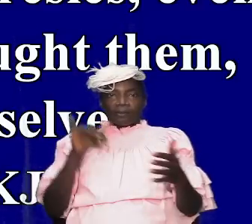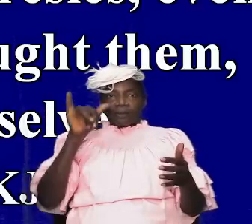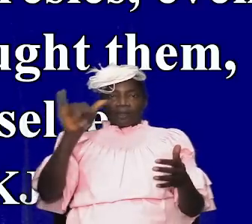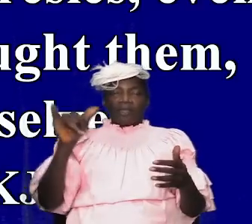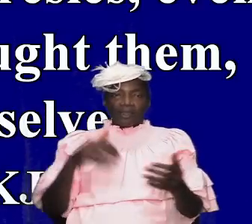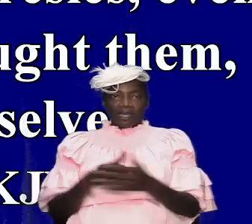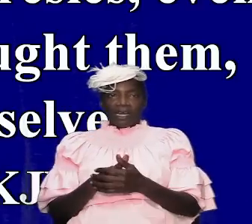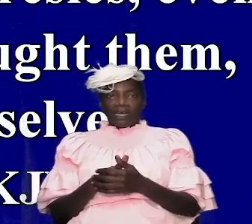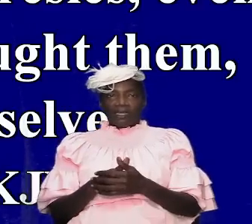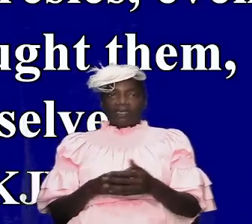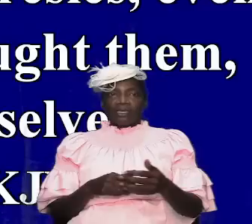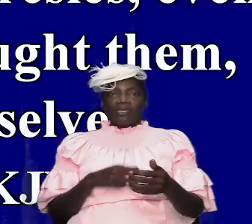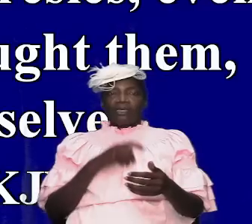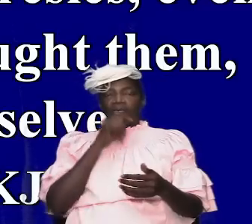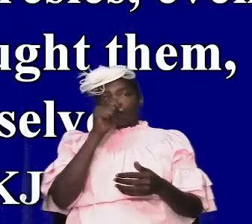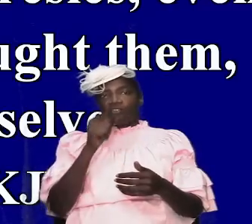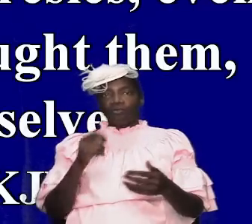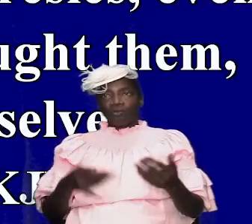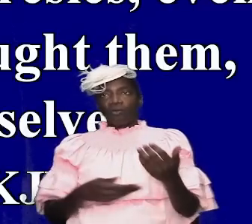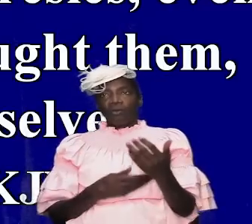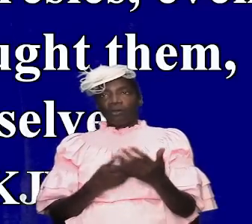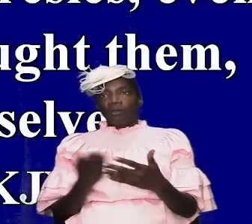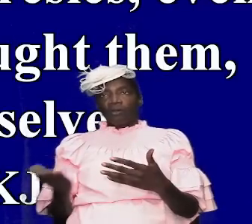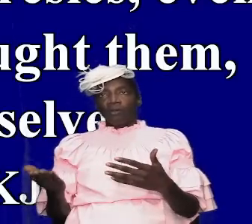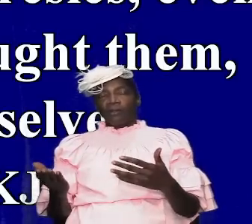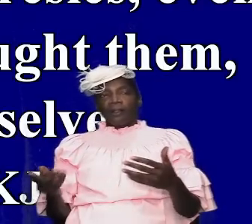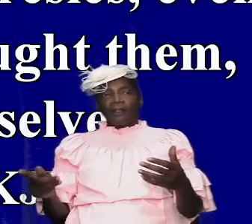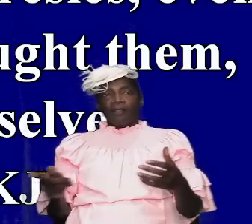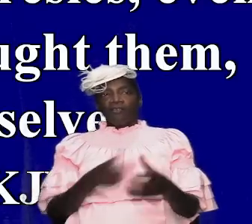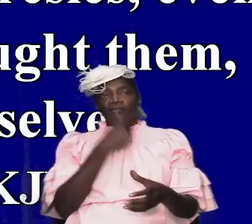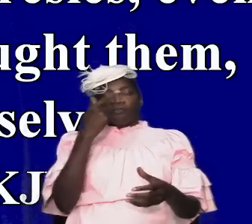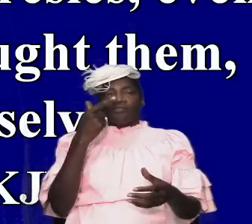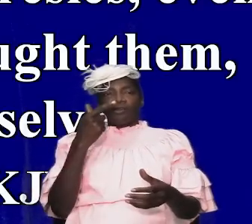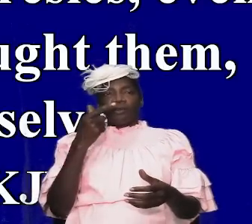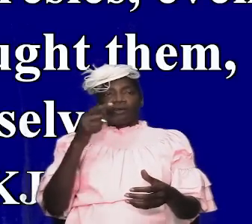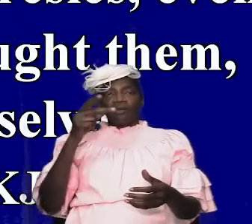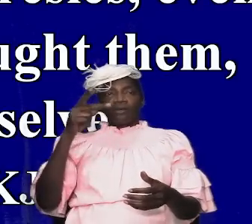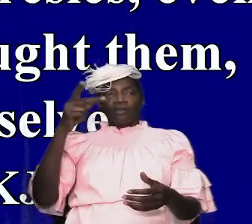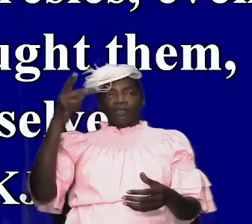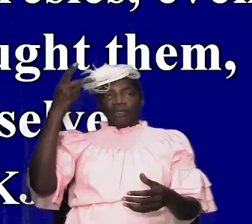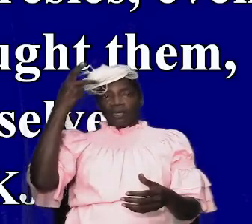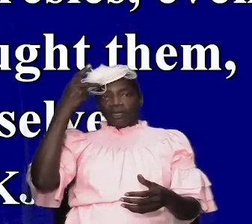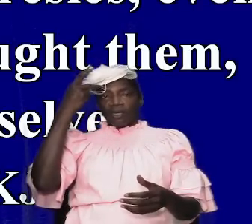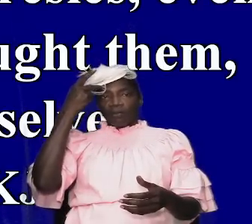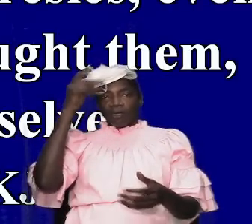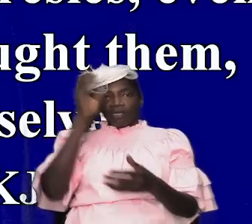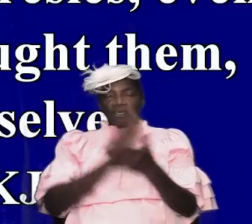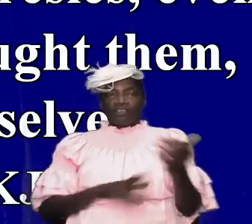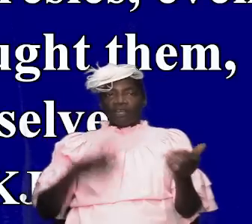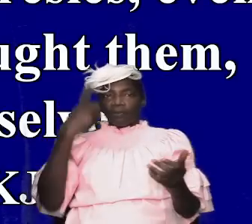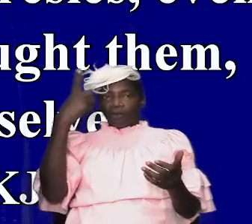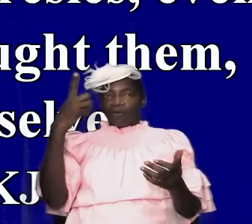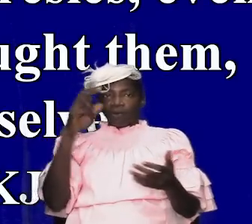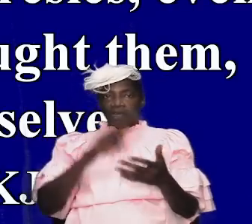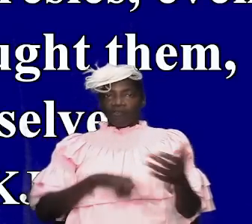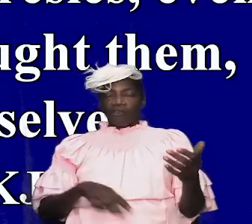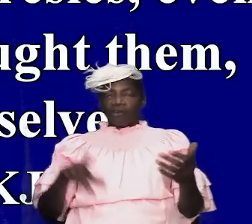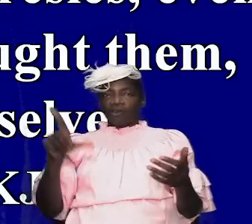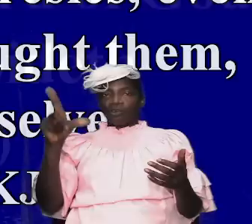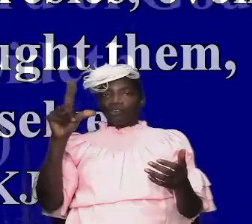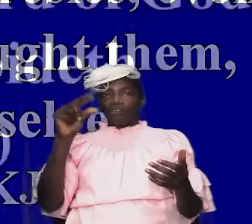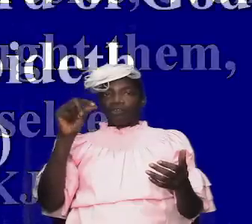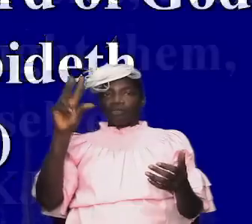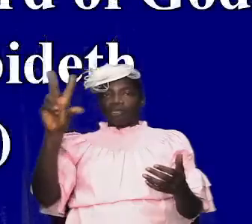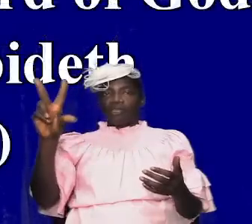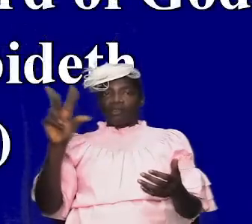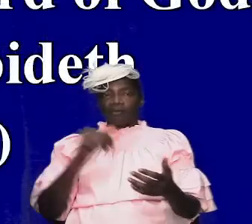is a fact there's a scripture in first peter first peter 1 and verse 23 and